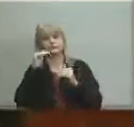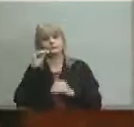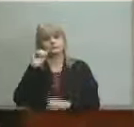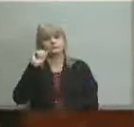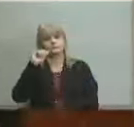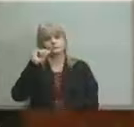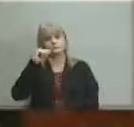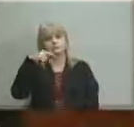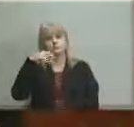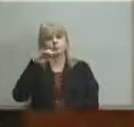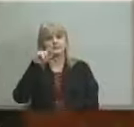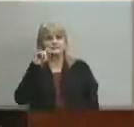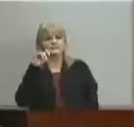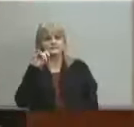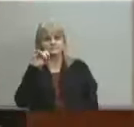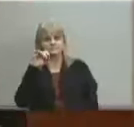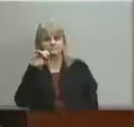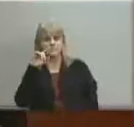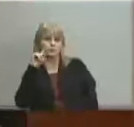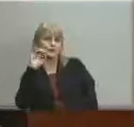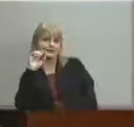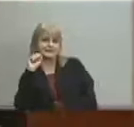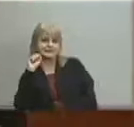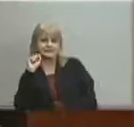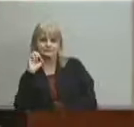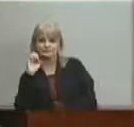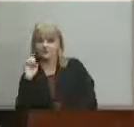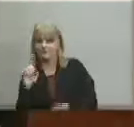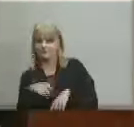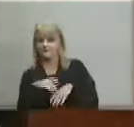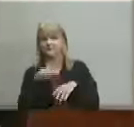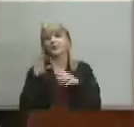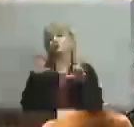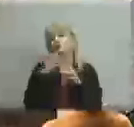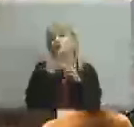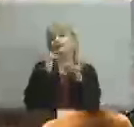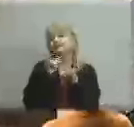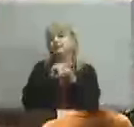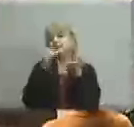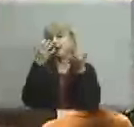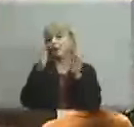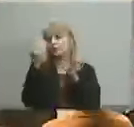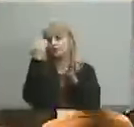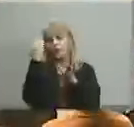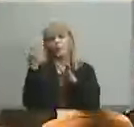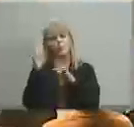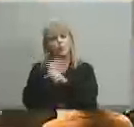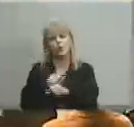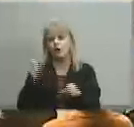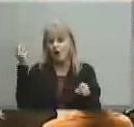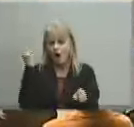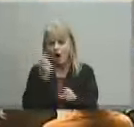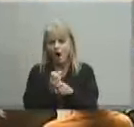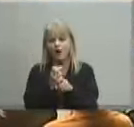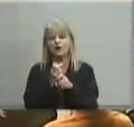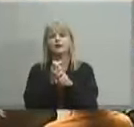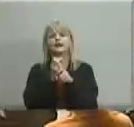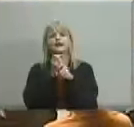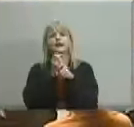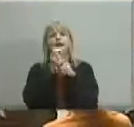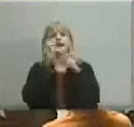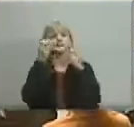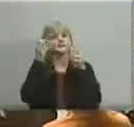do the things that we already know are working do them heavily hard and get it done